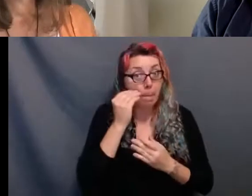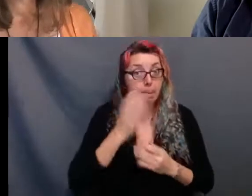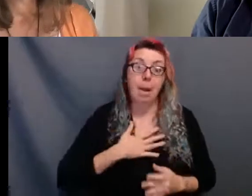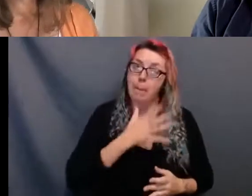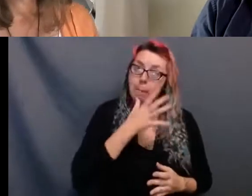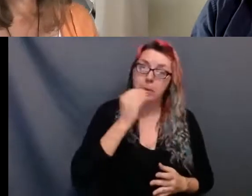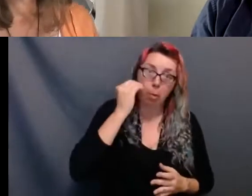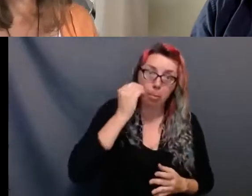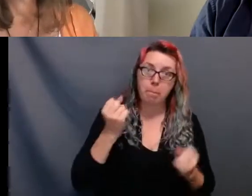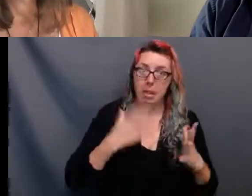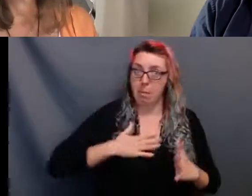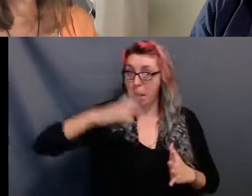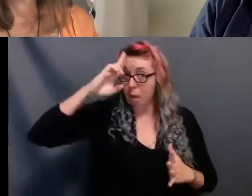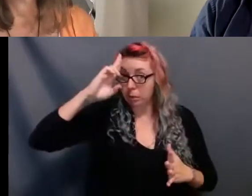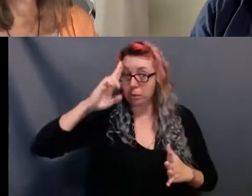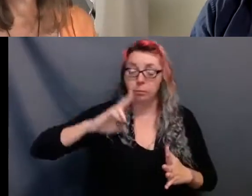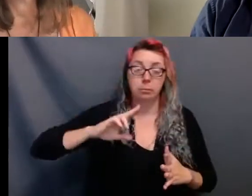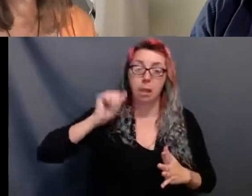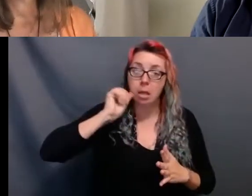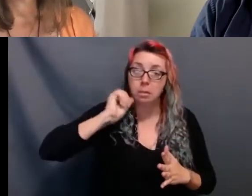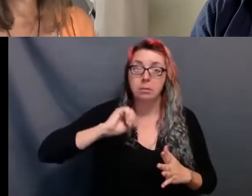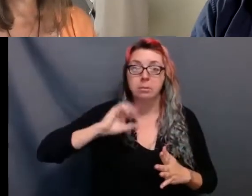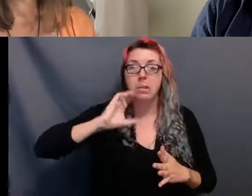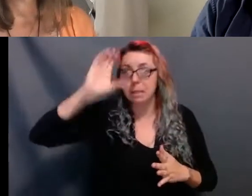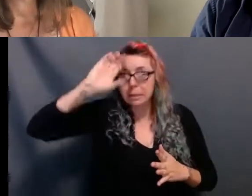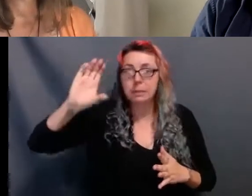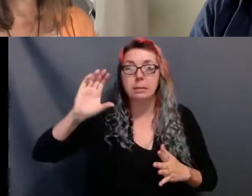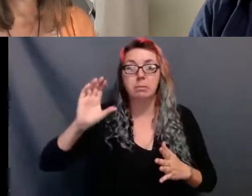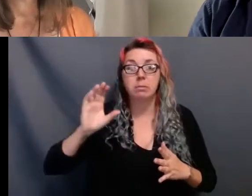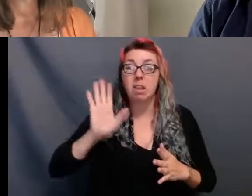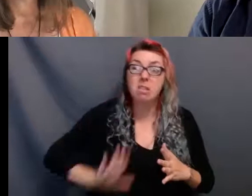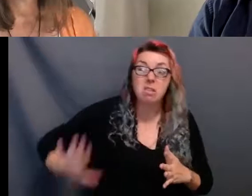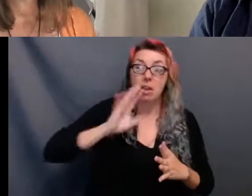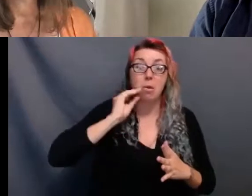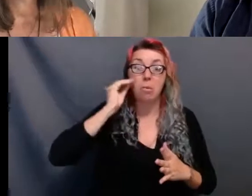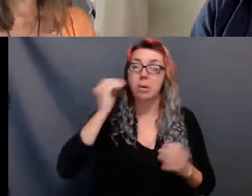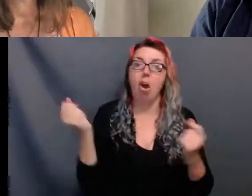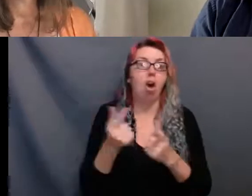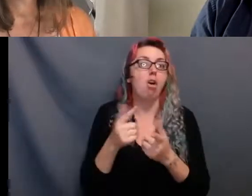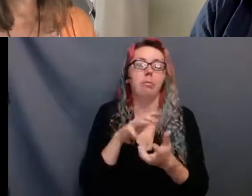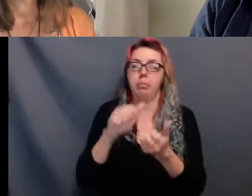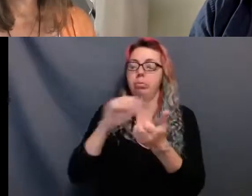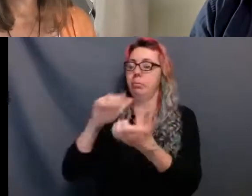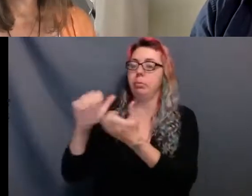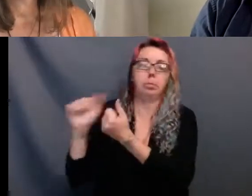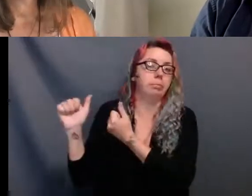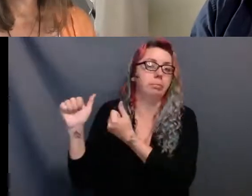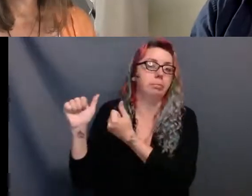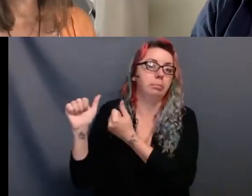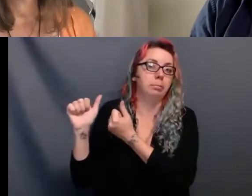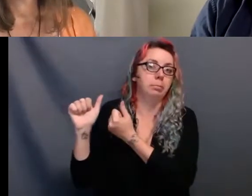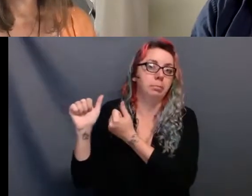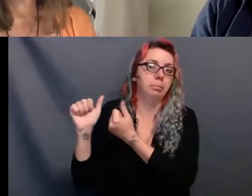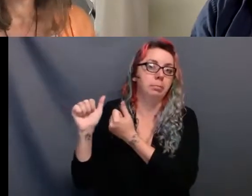many of my uncles and aunts and cousins homes have all been lost. I have spent the last week